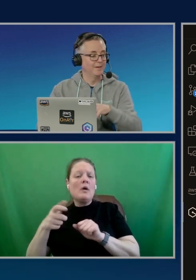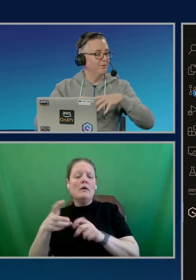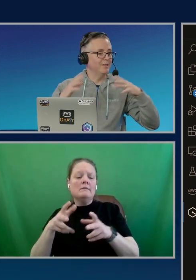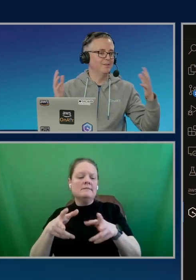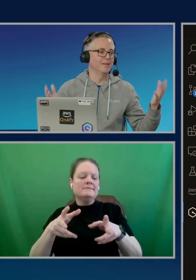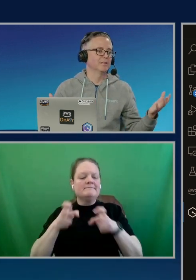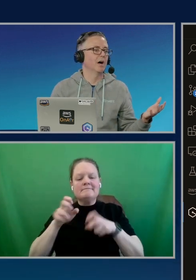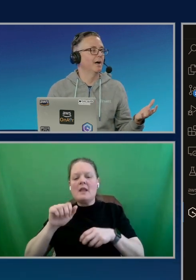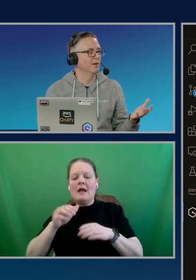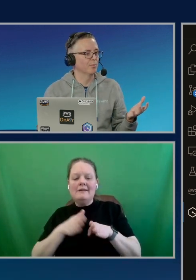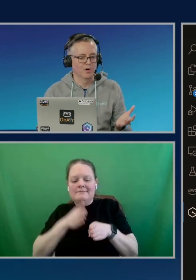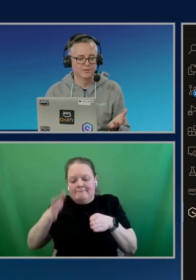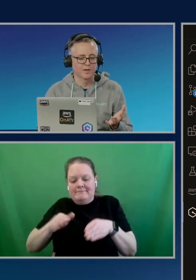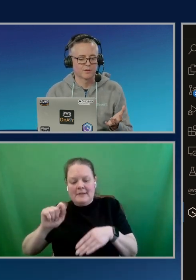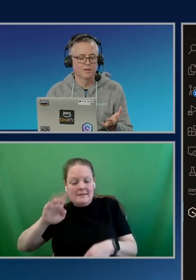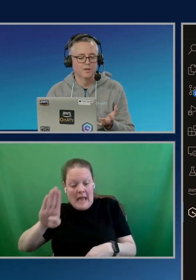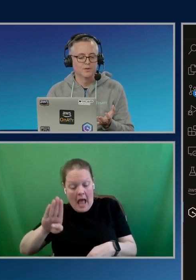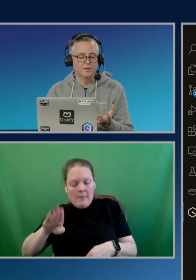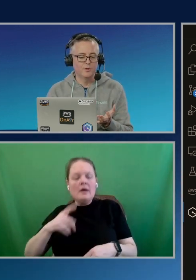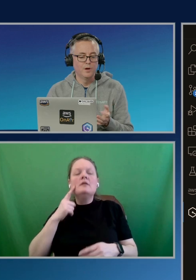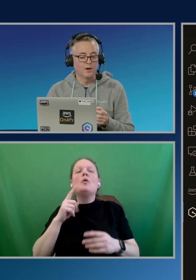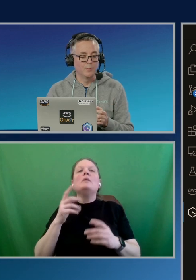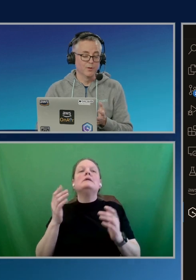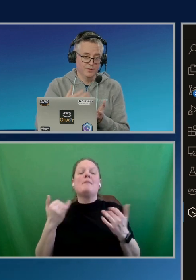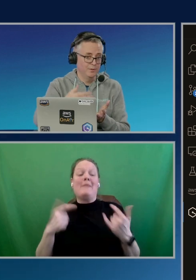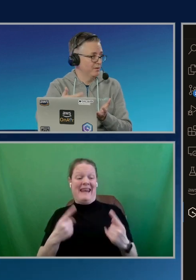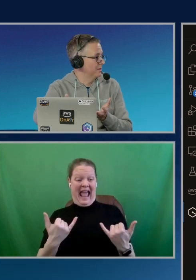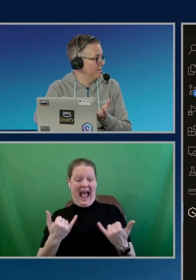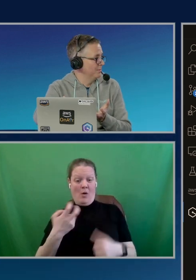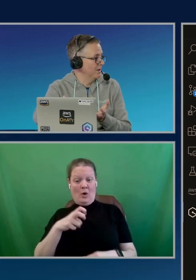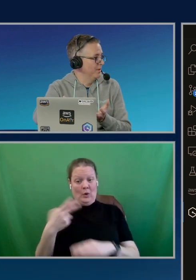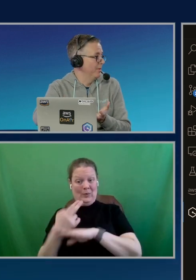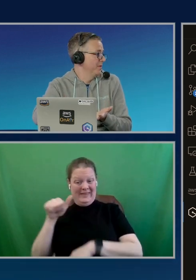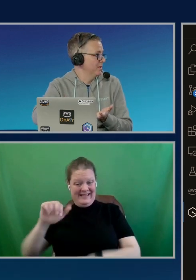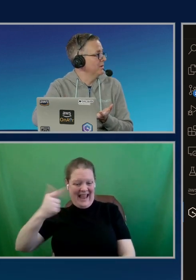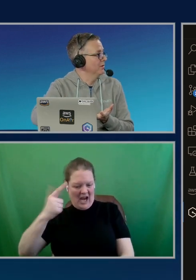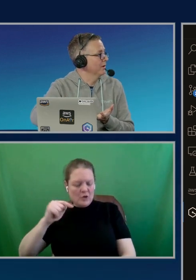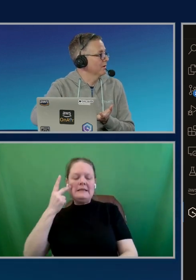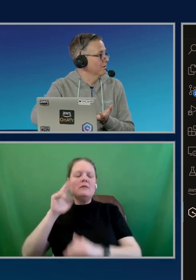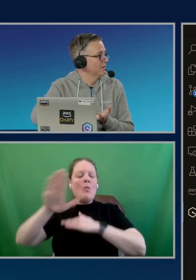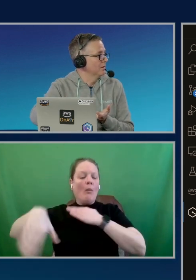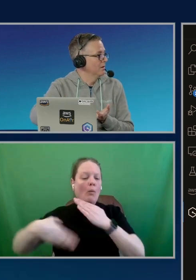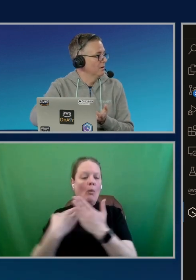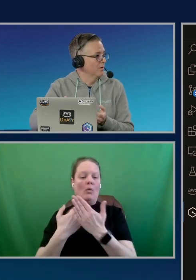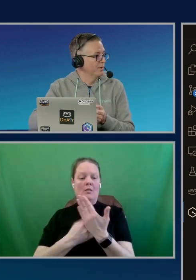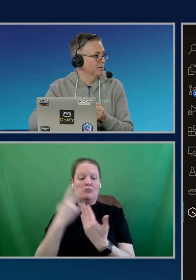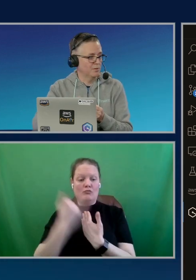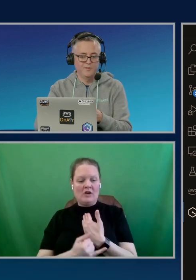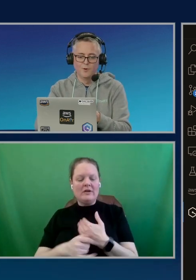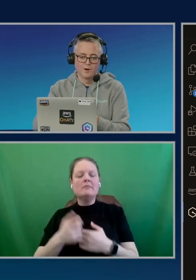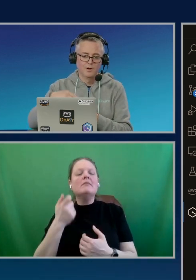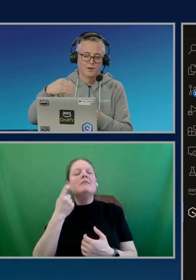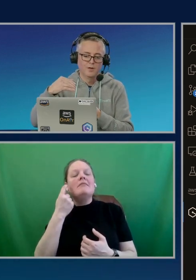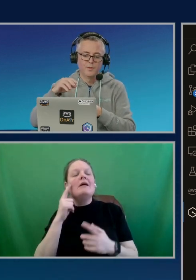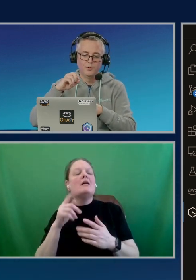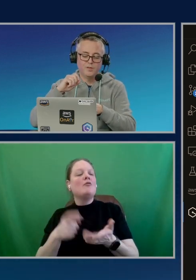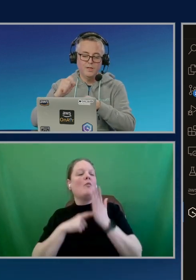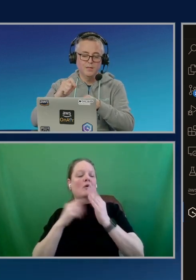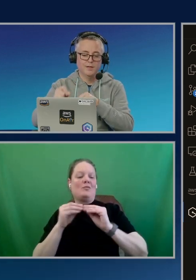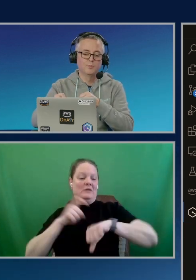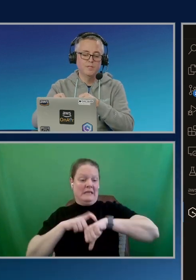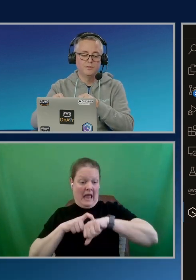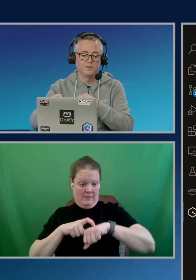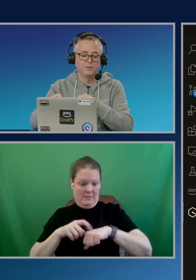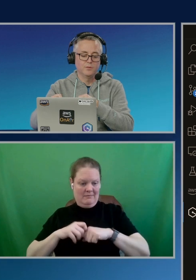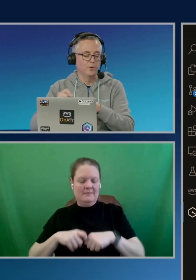small. Now I can see the entire project. So, you'll also notice at the same time, though, that this takes longer. Yes. We talked before, those